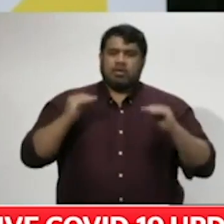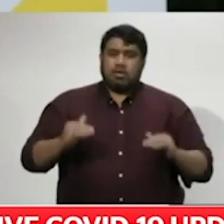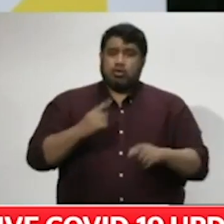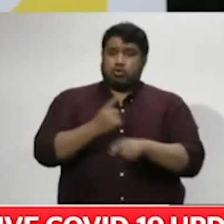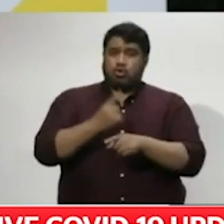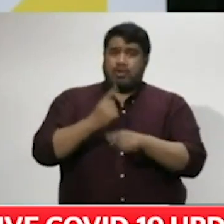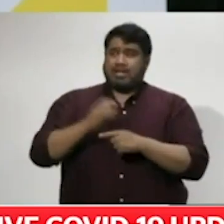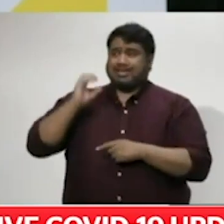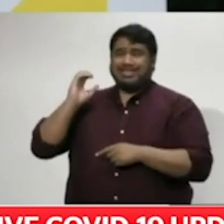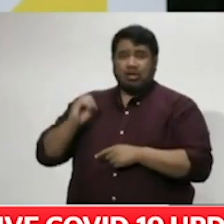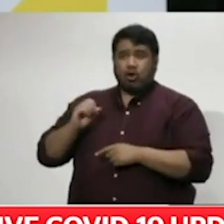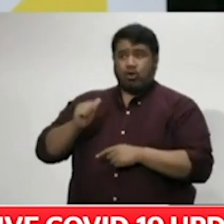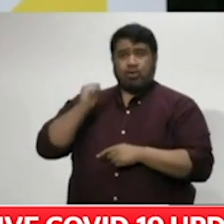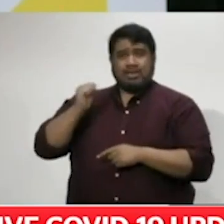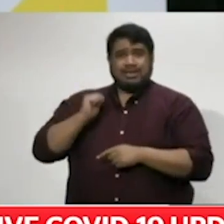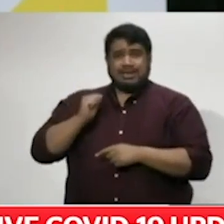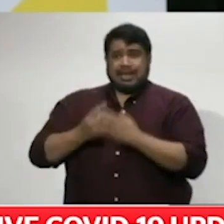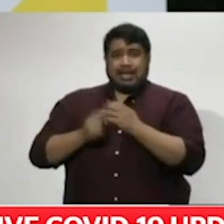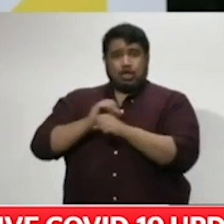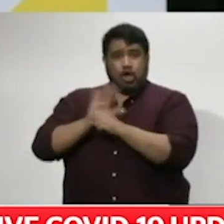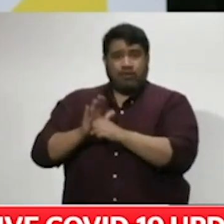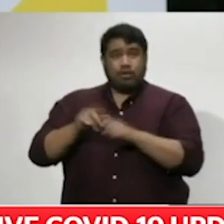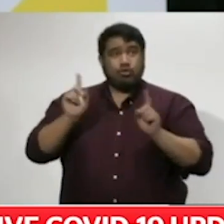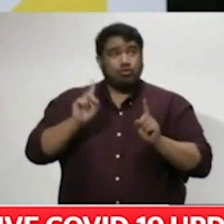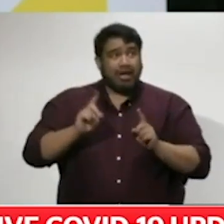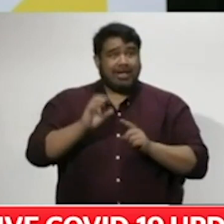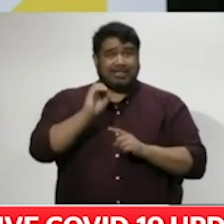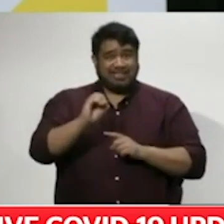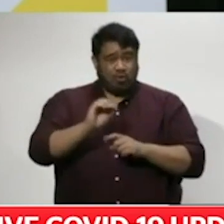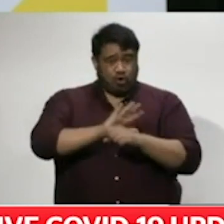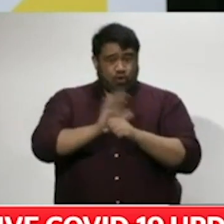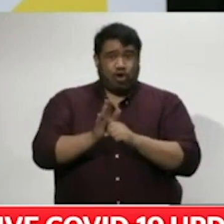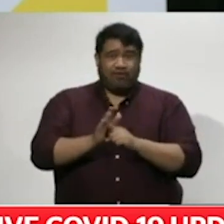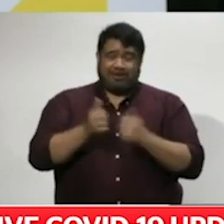the result of New Zealanders demonstrating a level of commitment and discipline to our goal